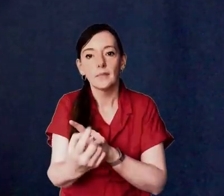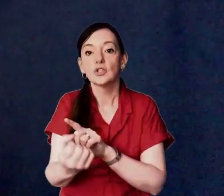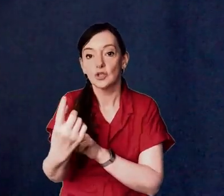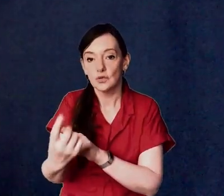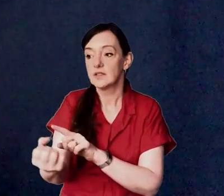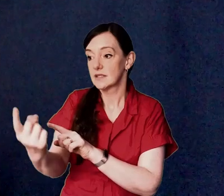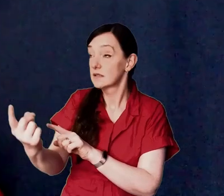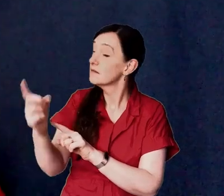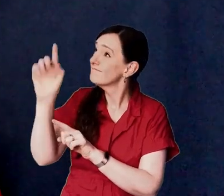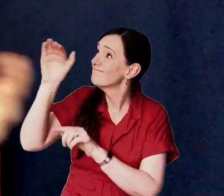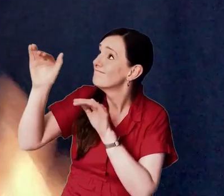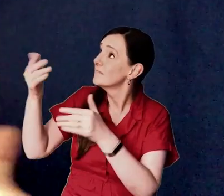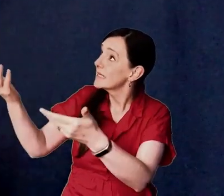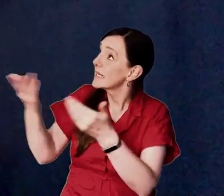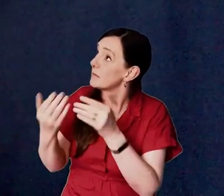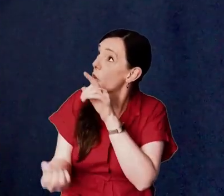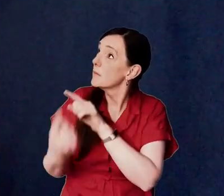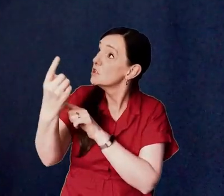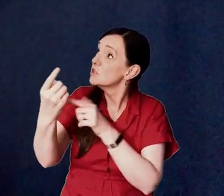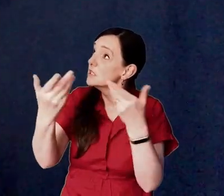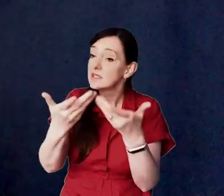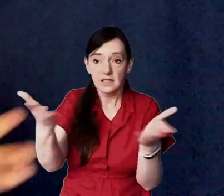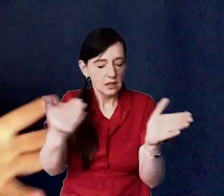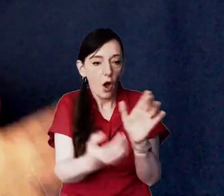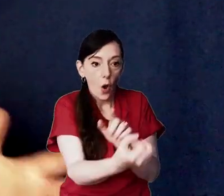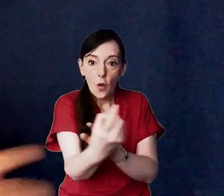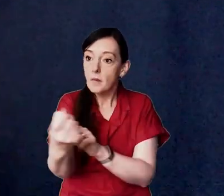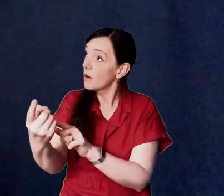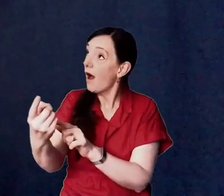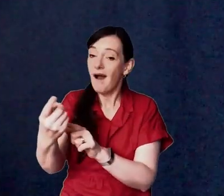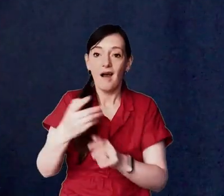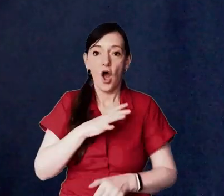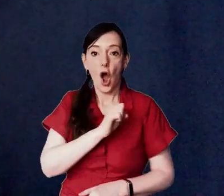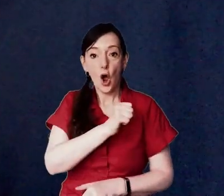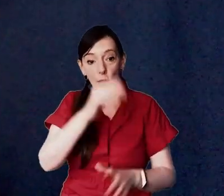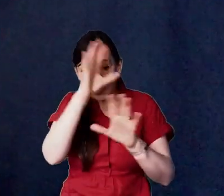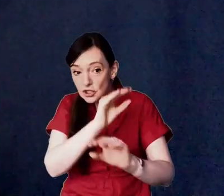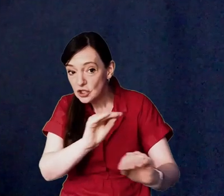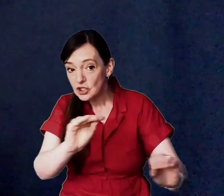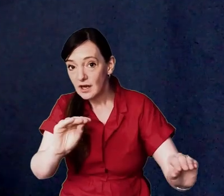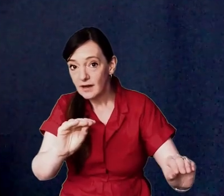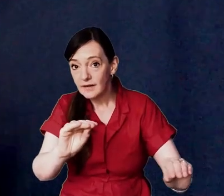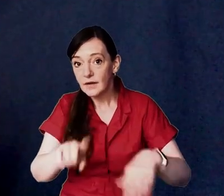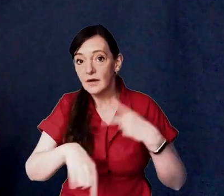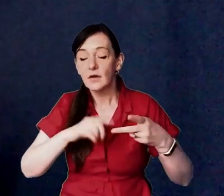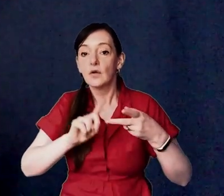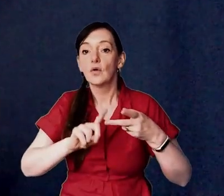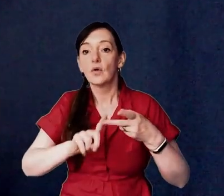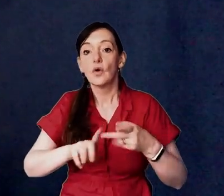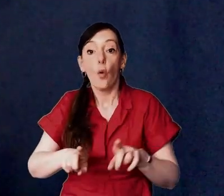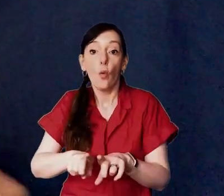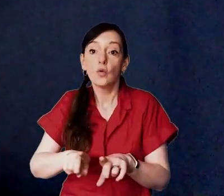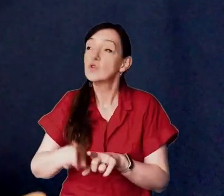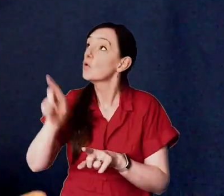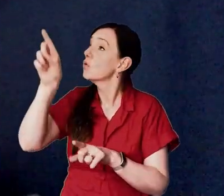for opportunities pray that the lord would open up opportunities for you to share the kind of hope that christy's talked about you can also pray that the lord